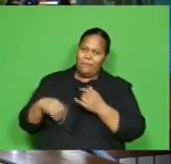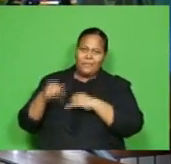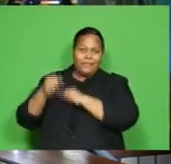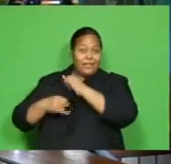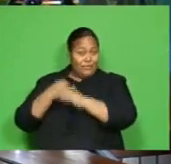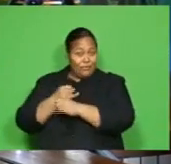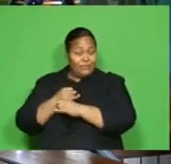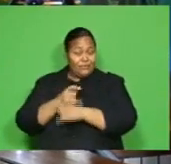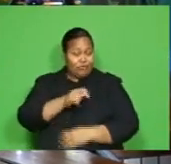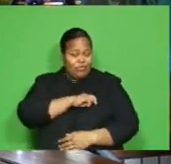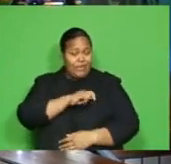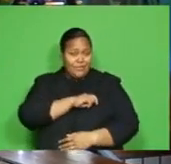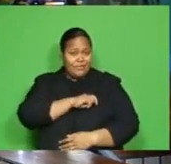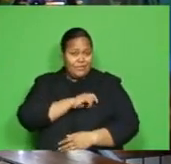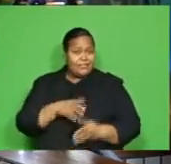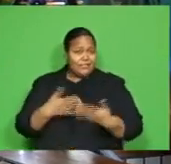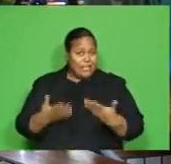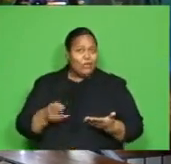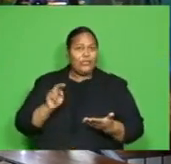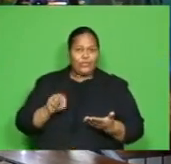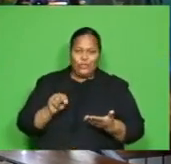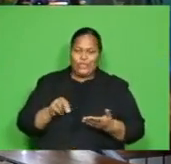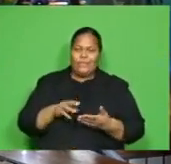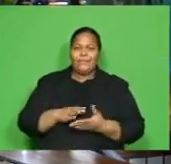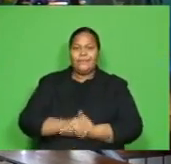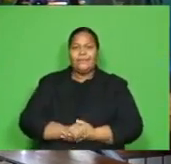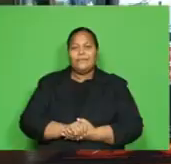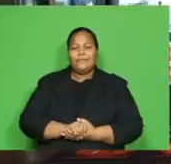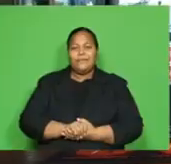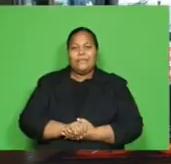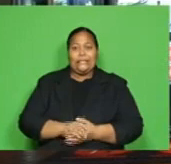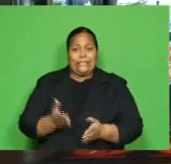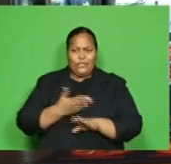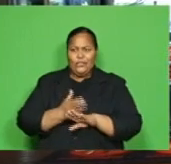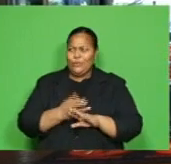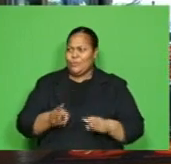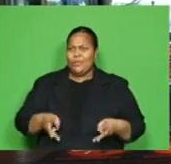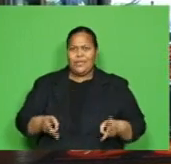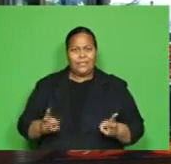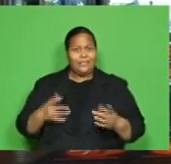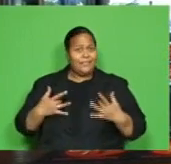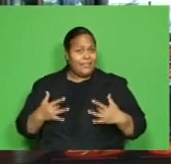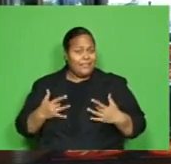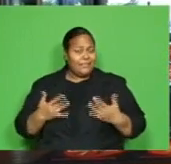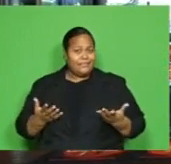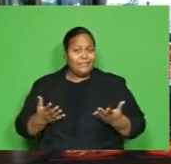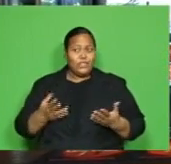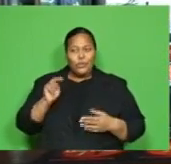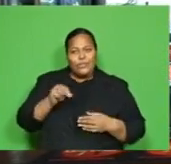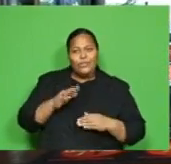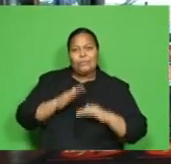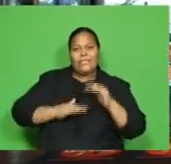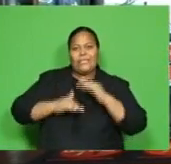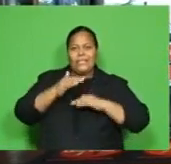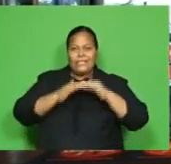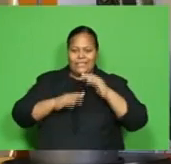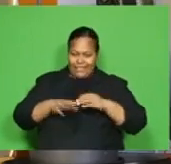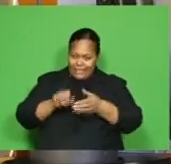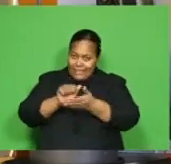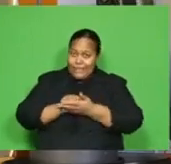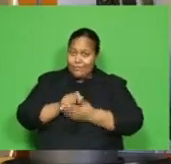trust is actually the new currency of the new norm. And to build and maintain that trust, we have developed